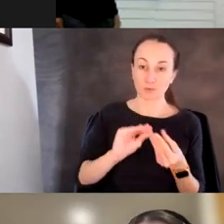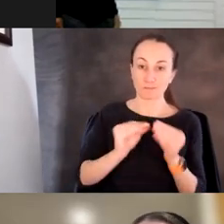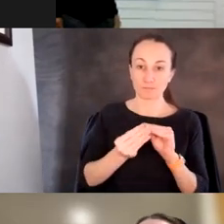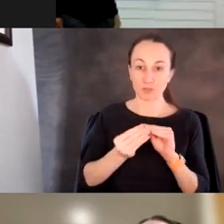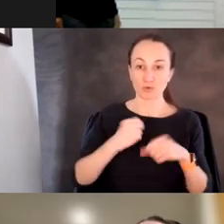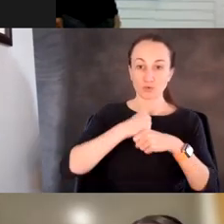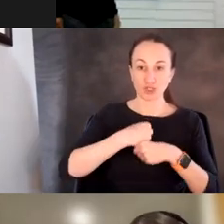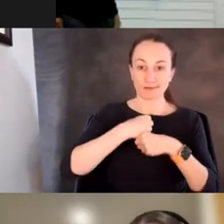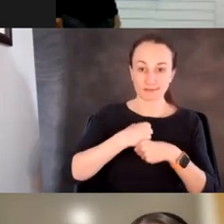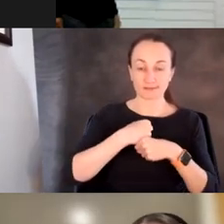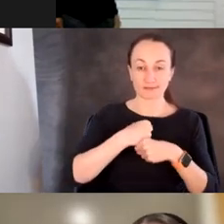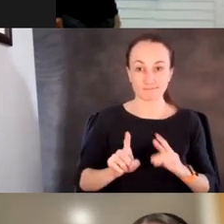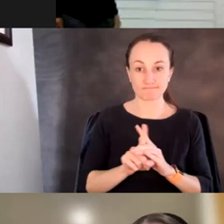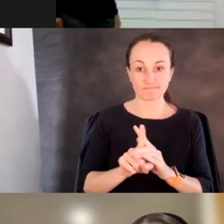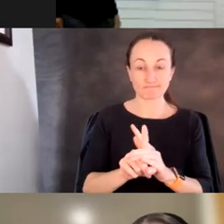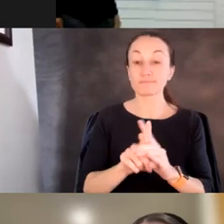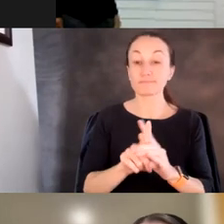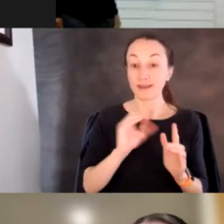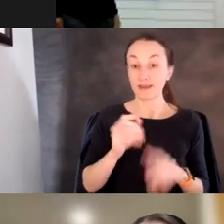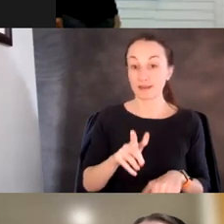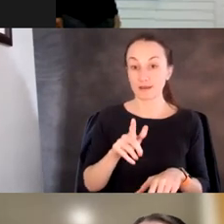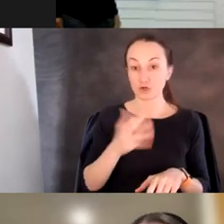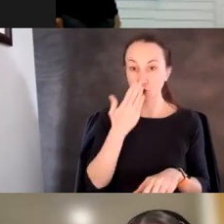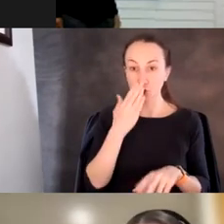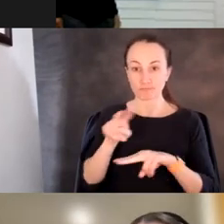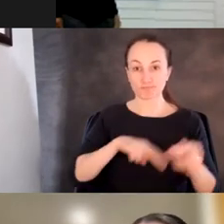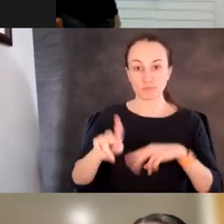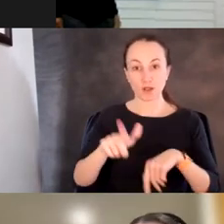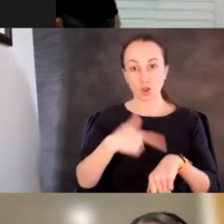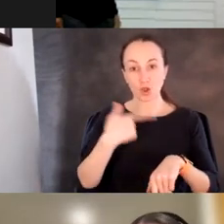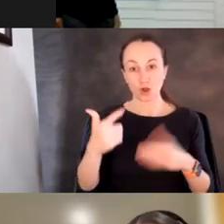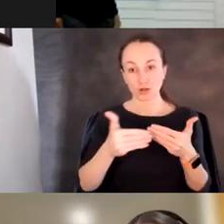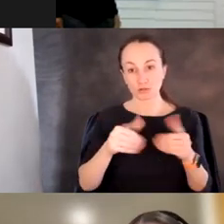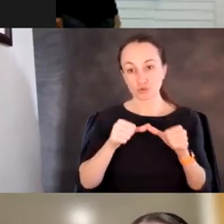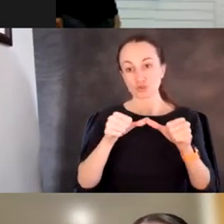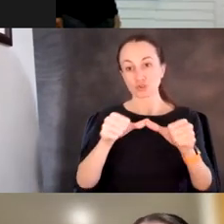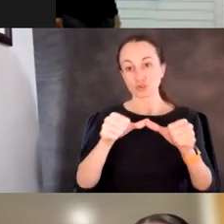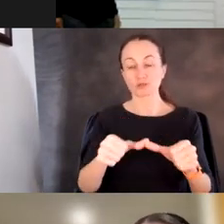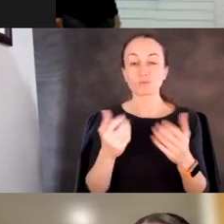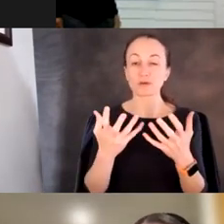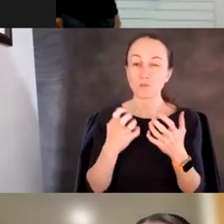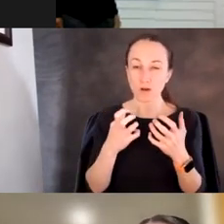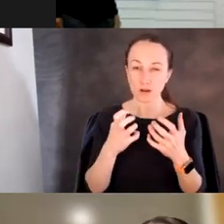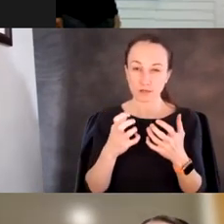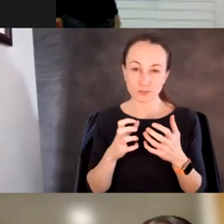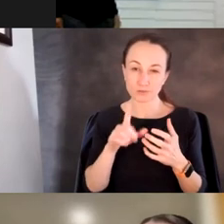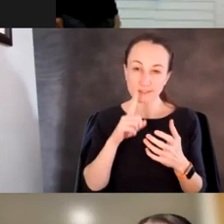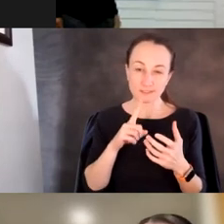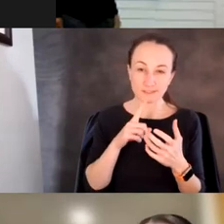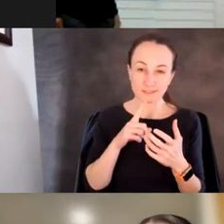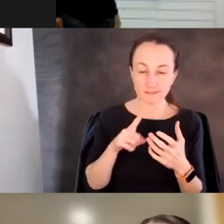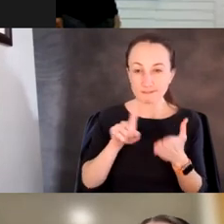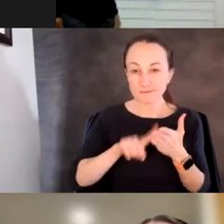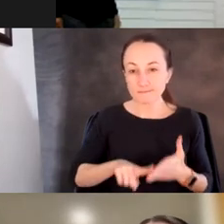is really good at observing long trajectories, we're still going to want to push the envelope in order to see trajectories that are